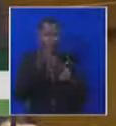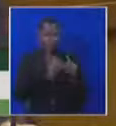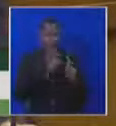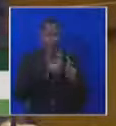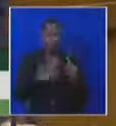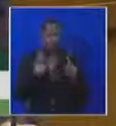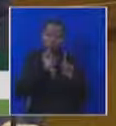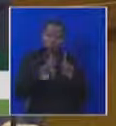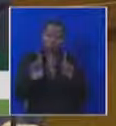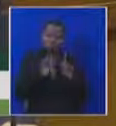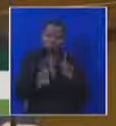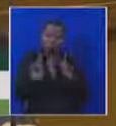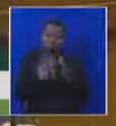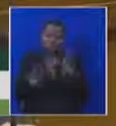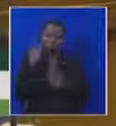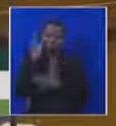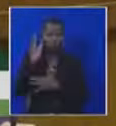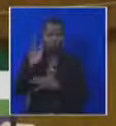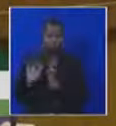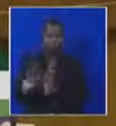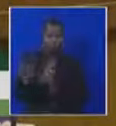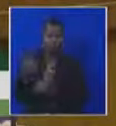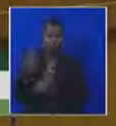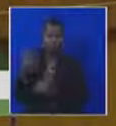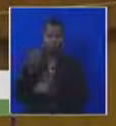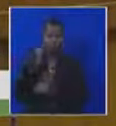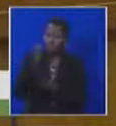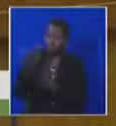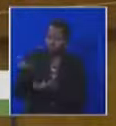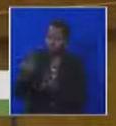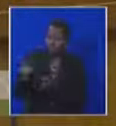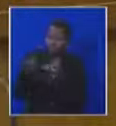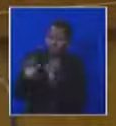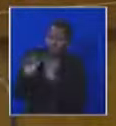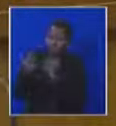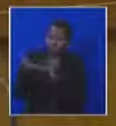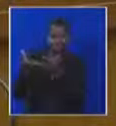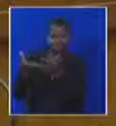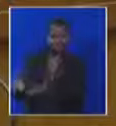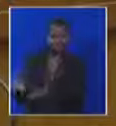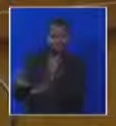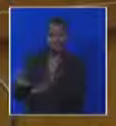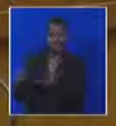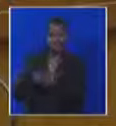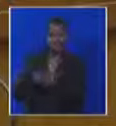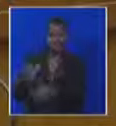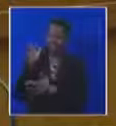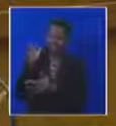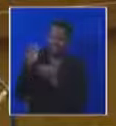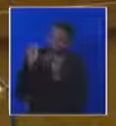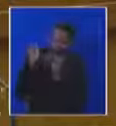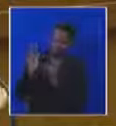out here today and defend this one man's indefensible behaviour and his very poor speech yet again.